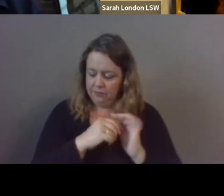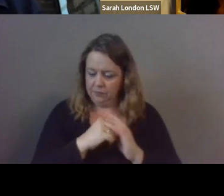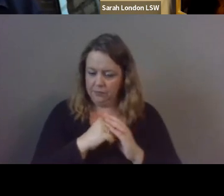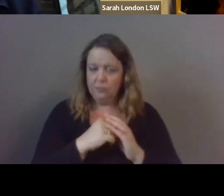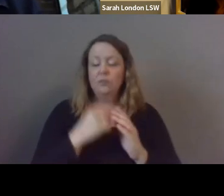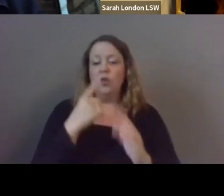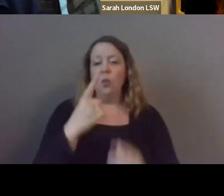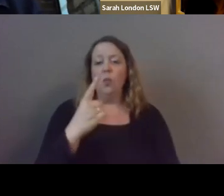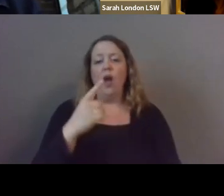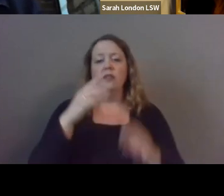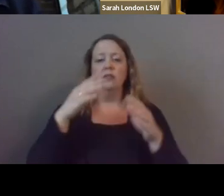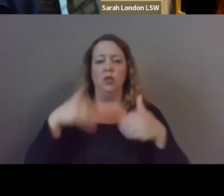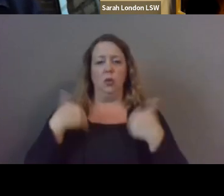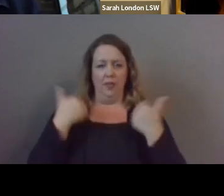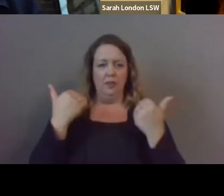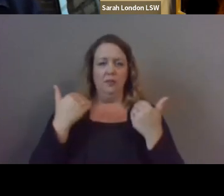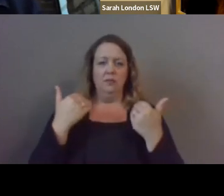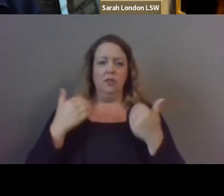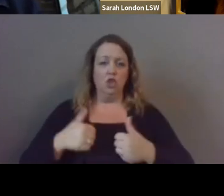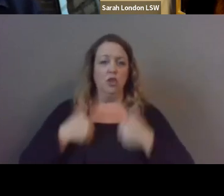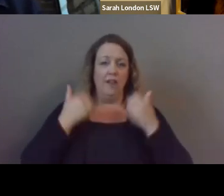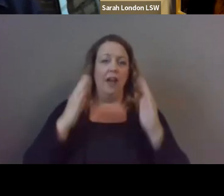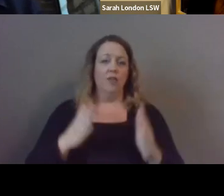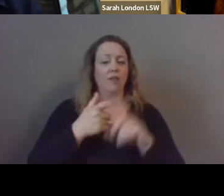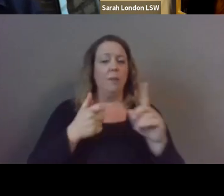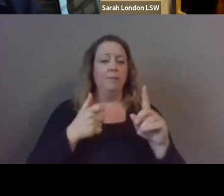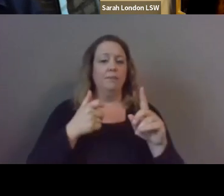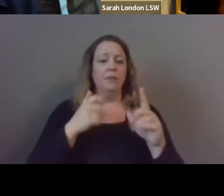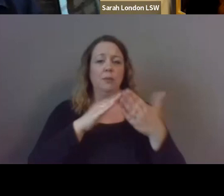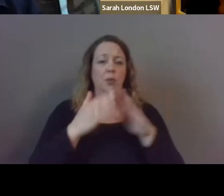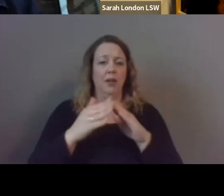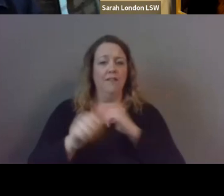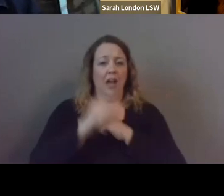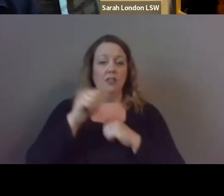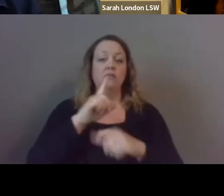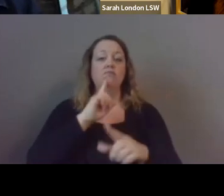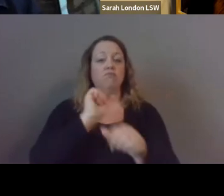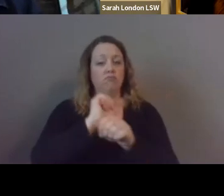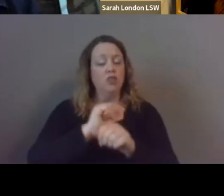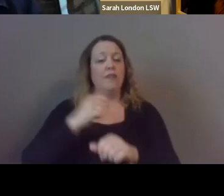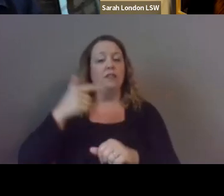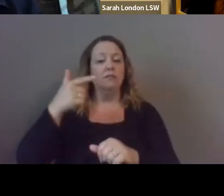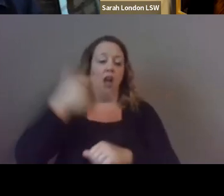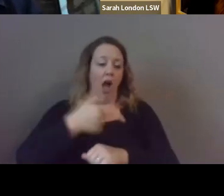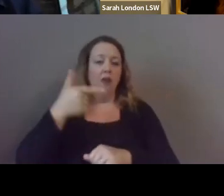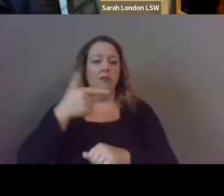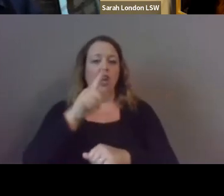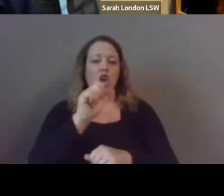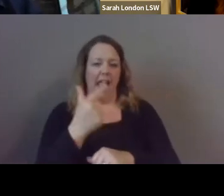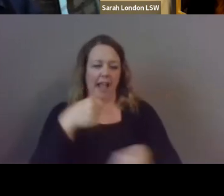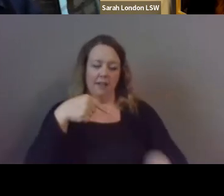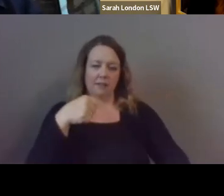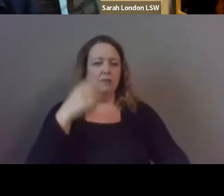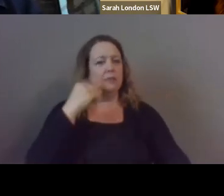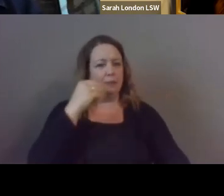mentees of the program um who's a survivor of community violence um she actually suffered a gunshot wound to her leg um and she was connected with one of